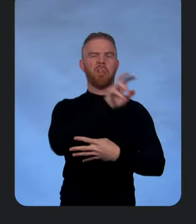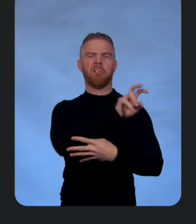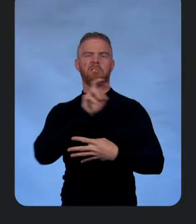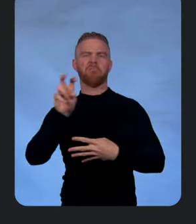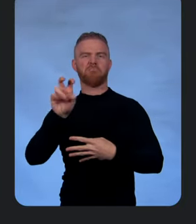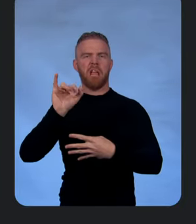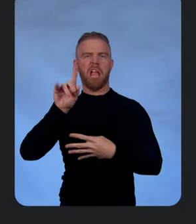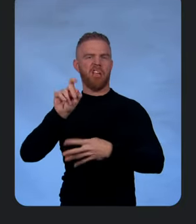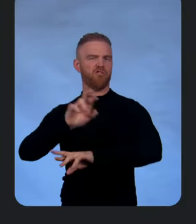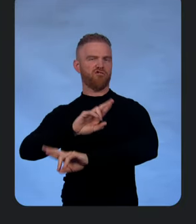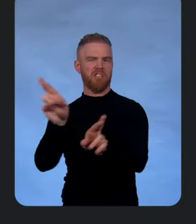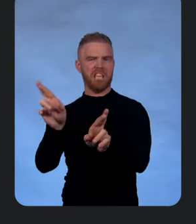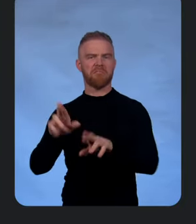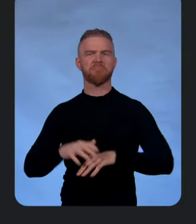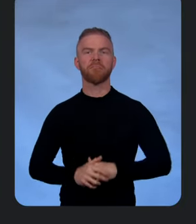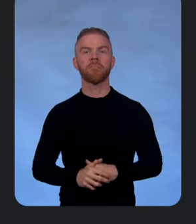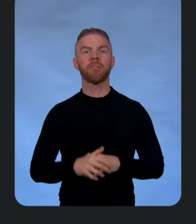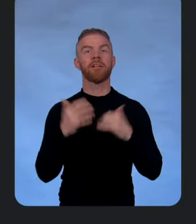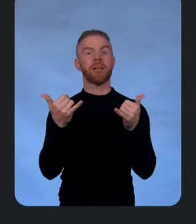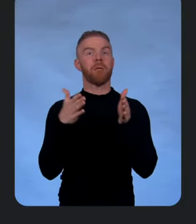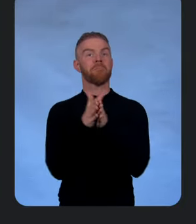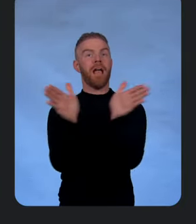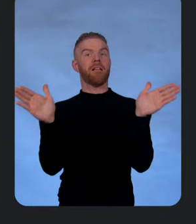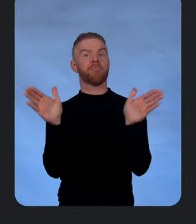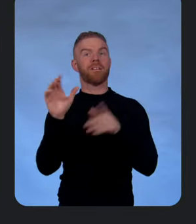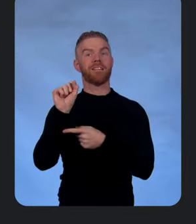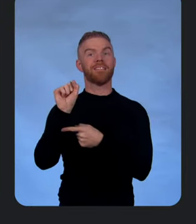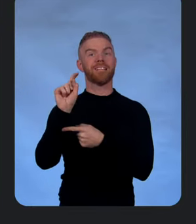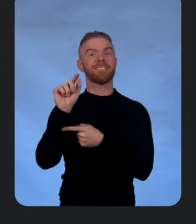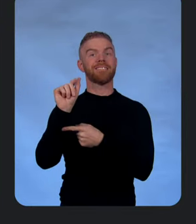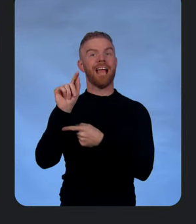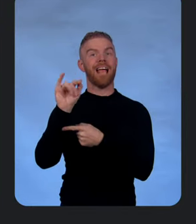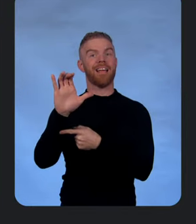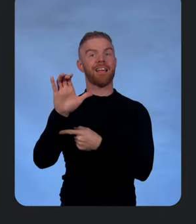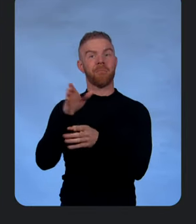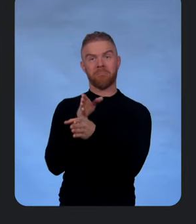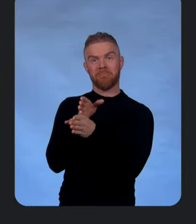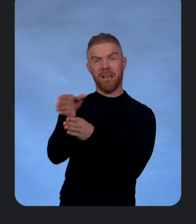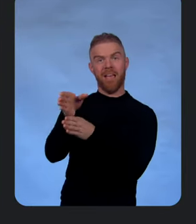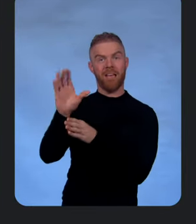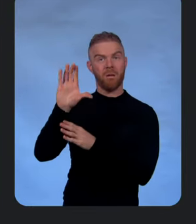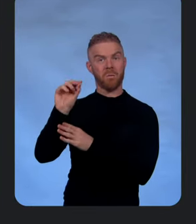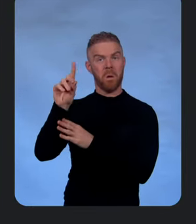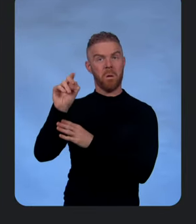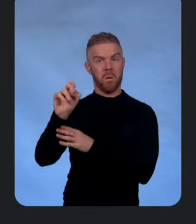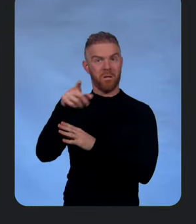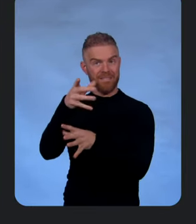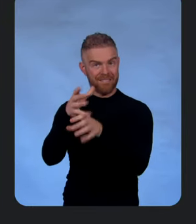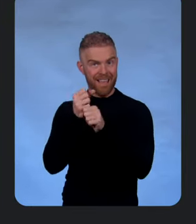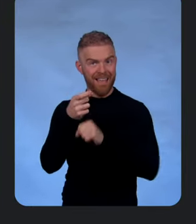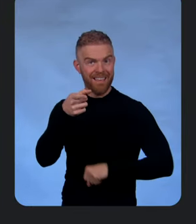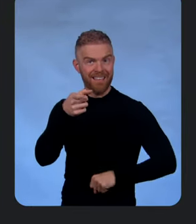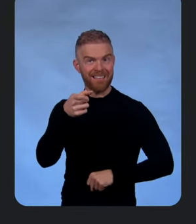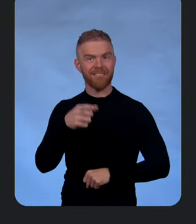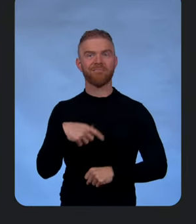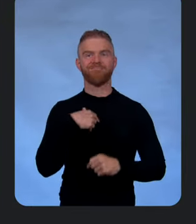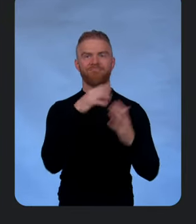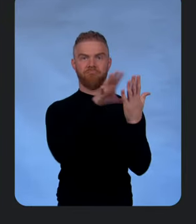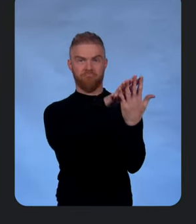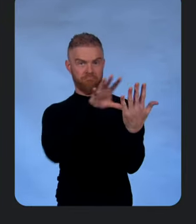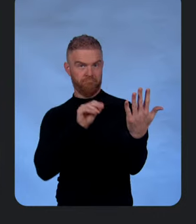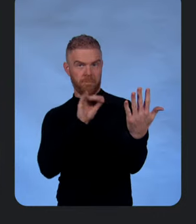the public static void main code that you would have gotten. I'm just going to copy and paste all of this right there. You code fast, but not that fast.